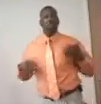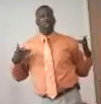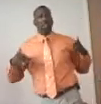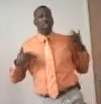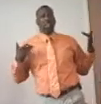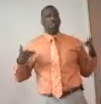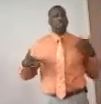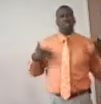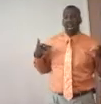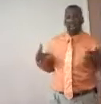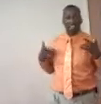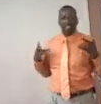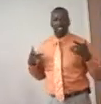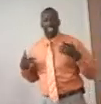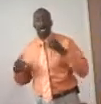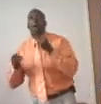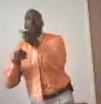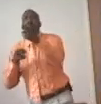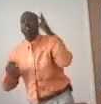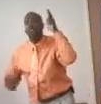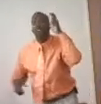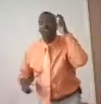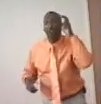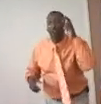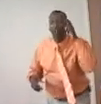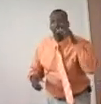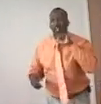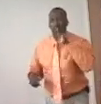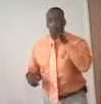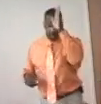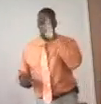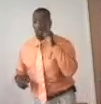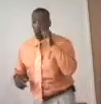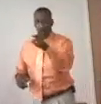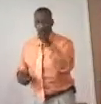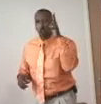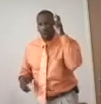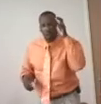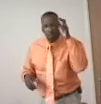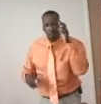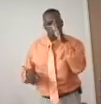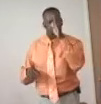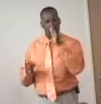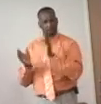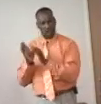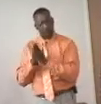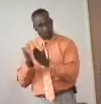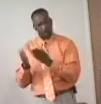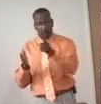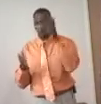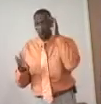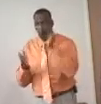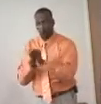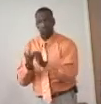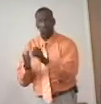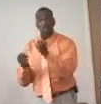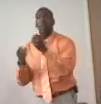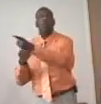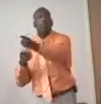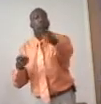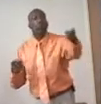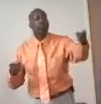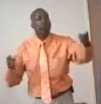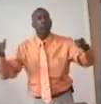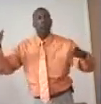What's up? What's up? How many of ever heard, I didn't say God speak, but heard the Bible, heard God's word? Okay.